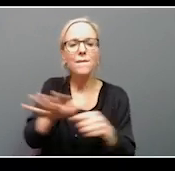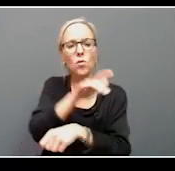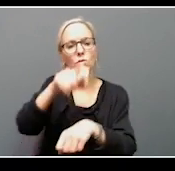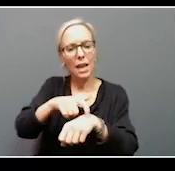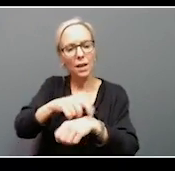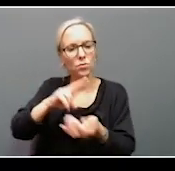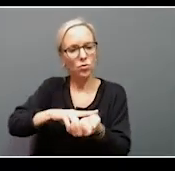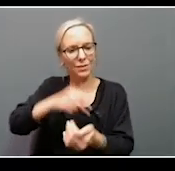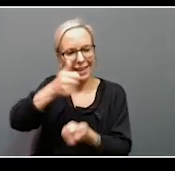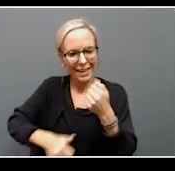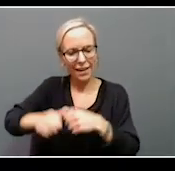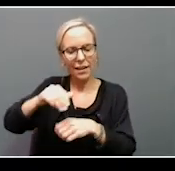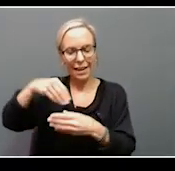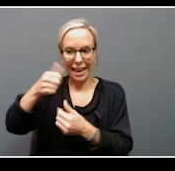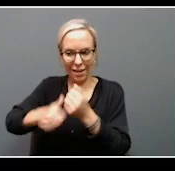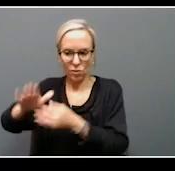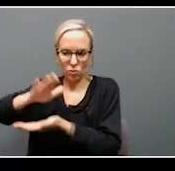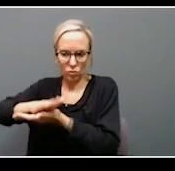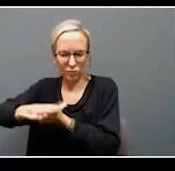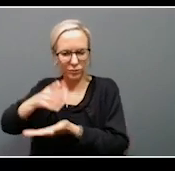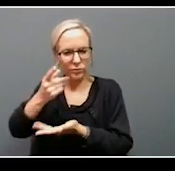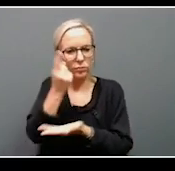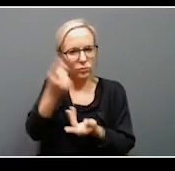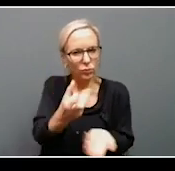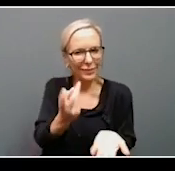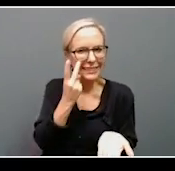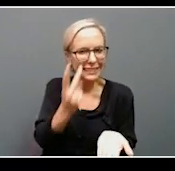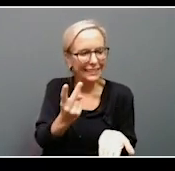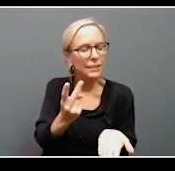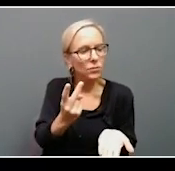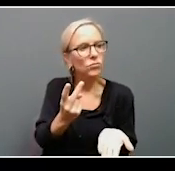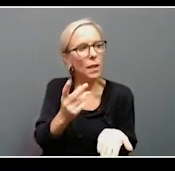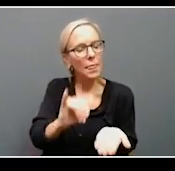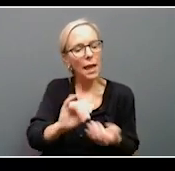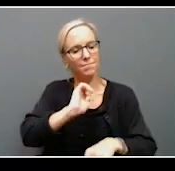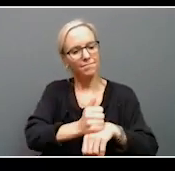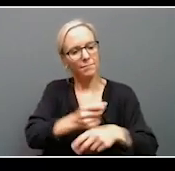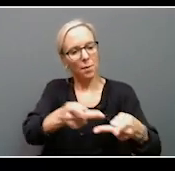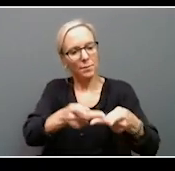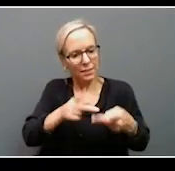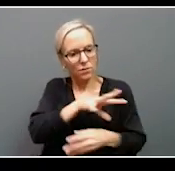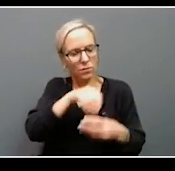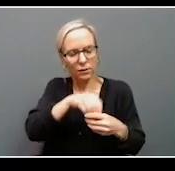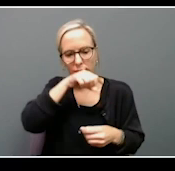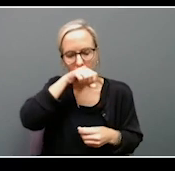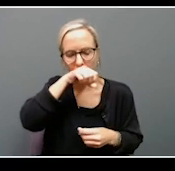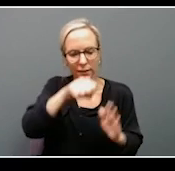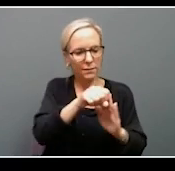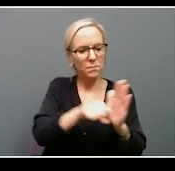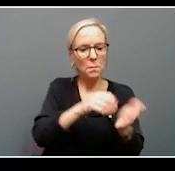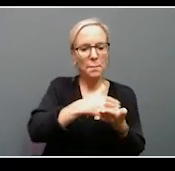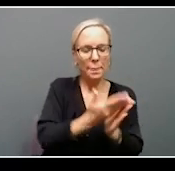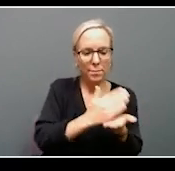Is this something that you would like to see as an earmarked position within the state budget, especially it's not just